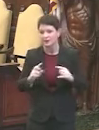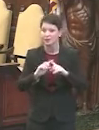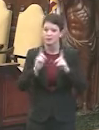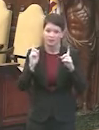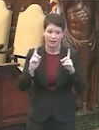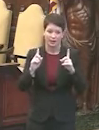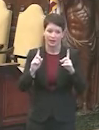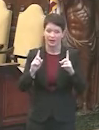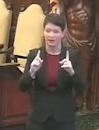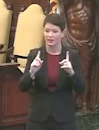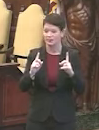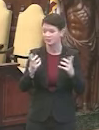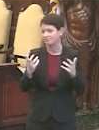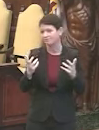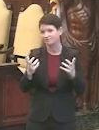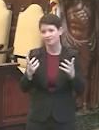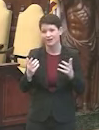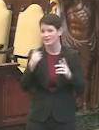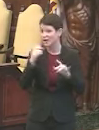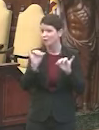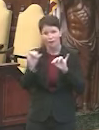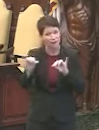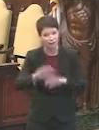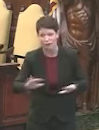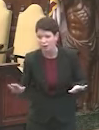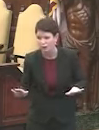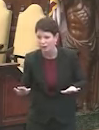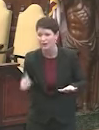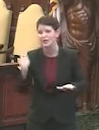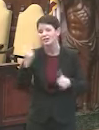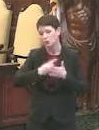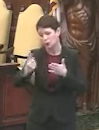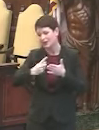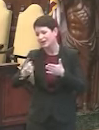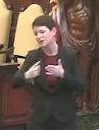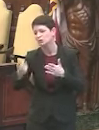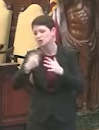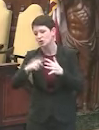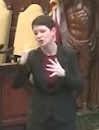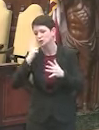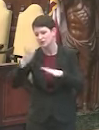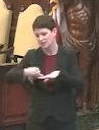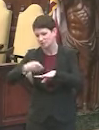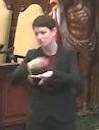But it's going to be some time, but it's not forever now. It's within a number of weeks we can start to see.